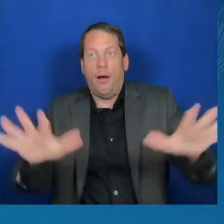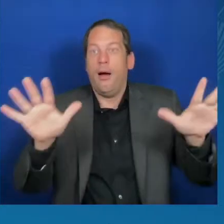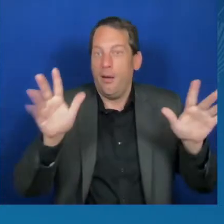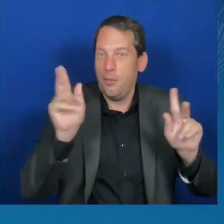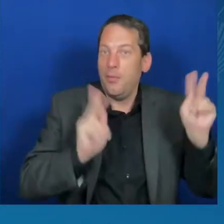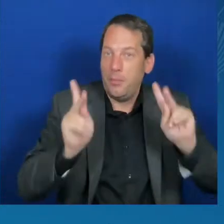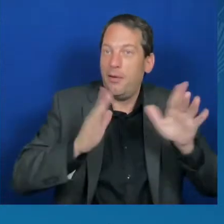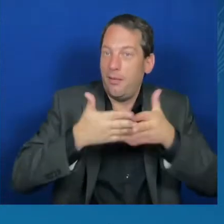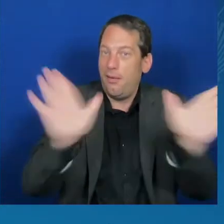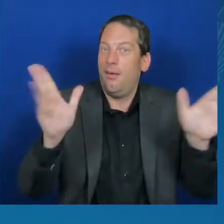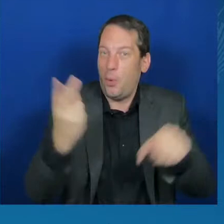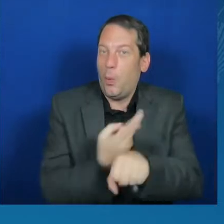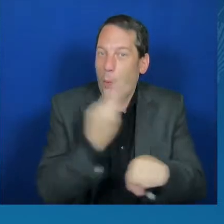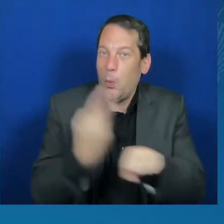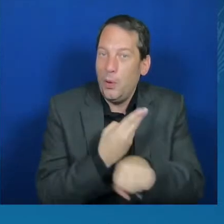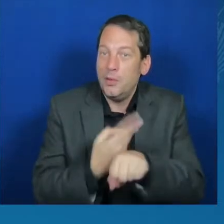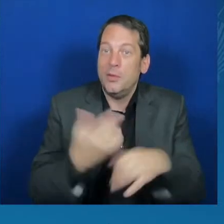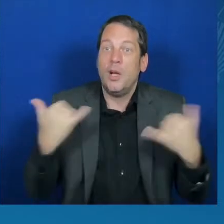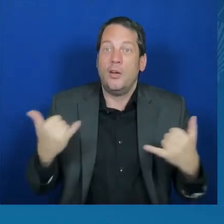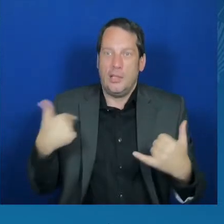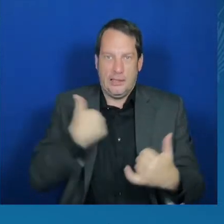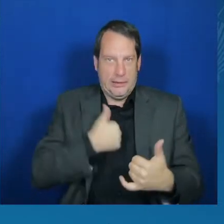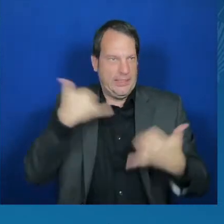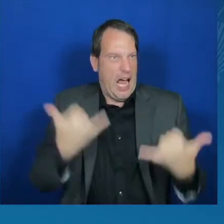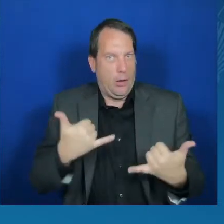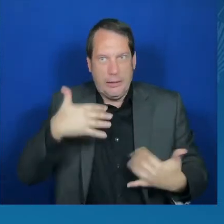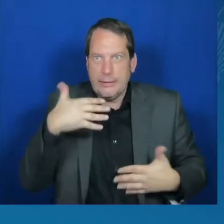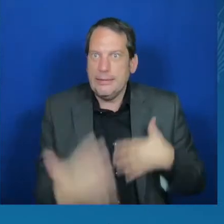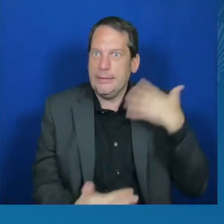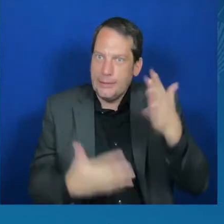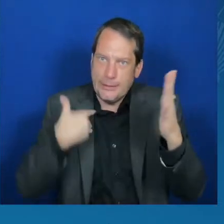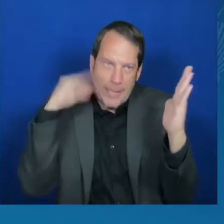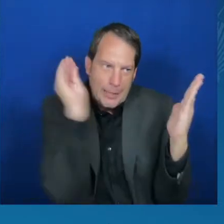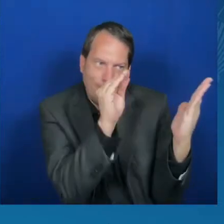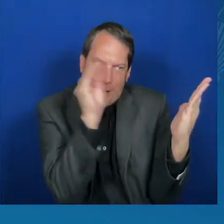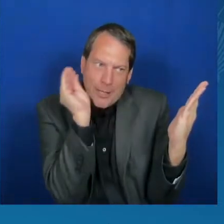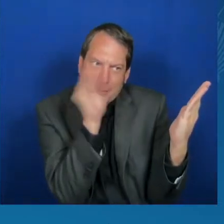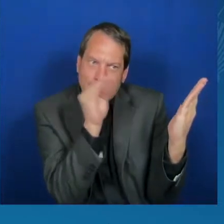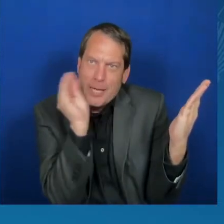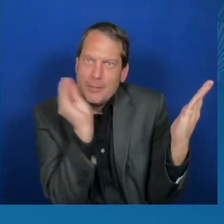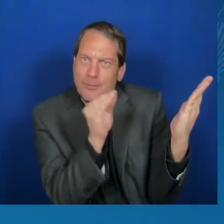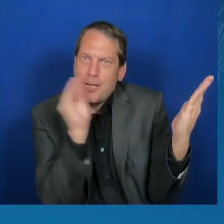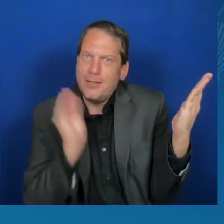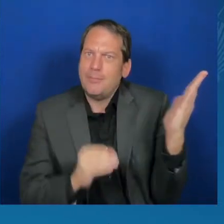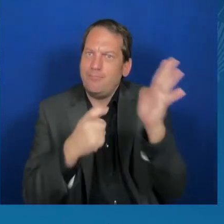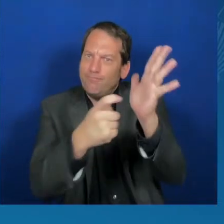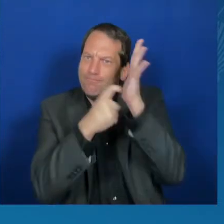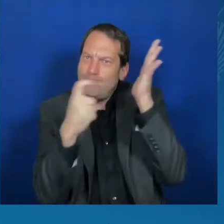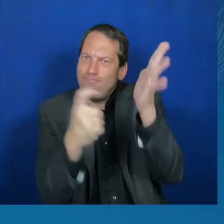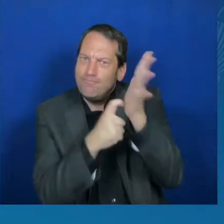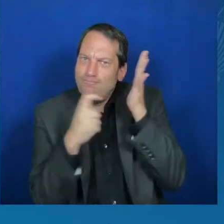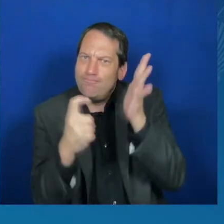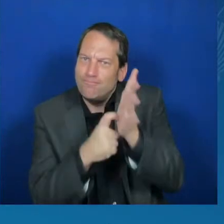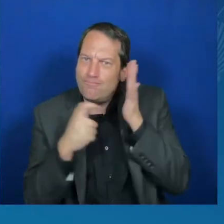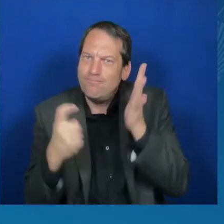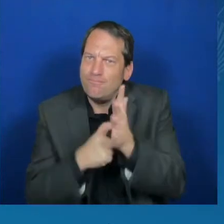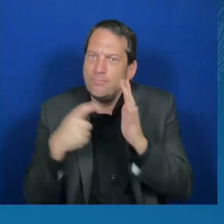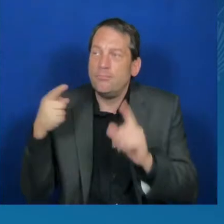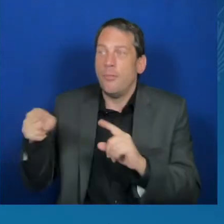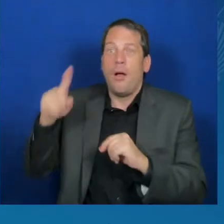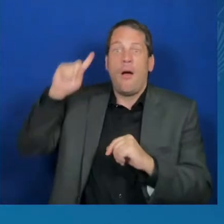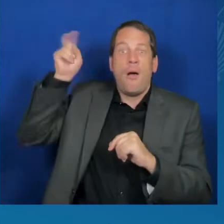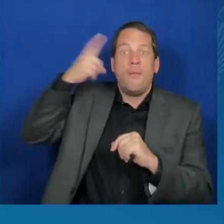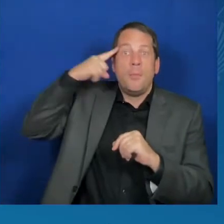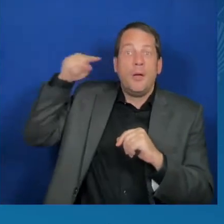it advances the public interest. And we intend that these domestic AI policies